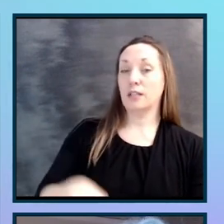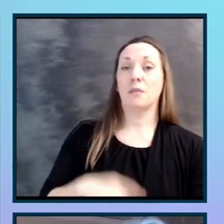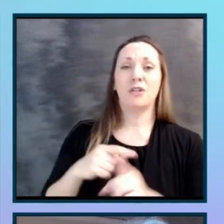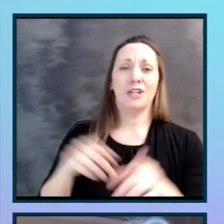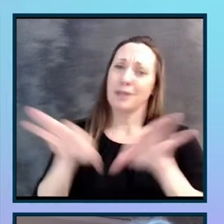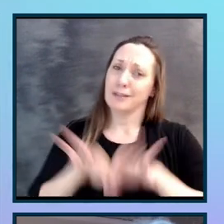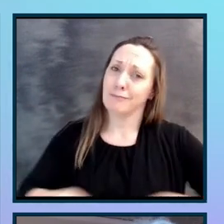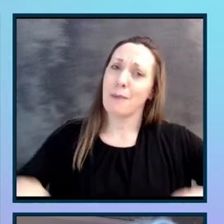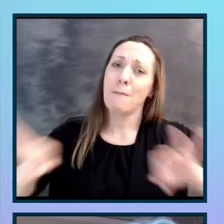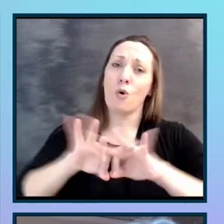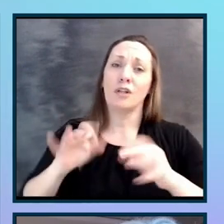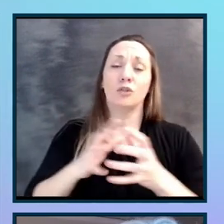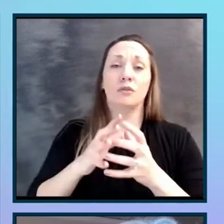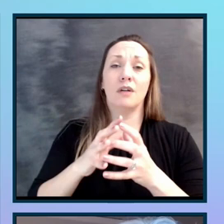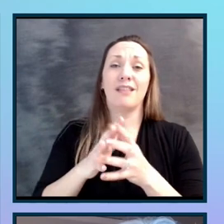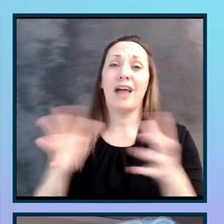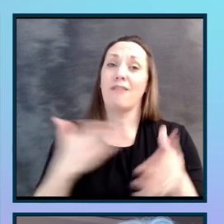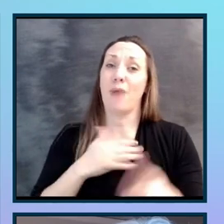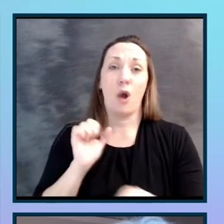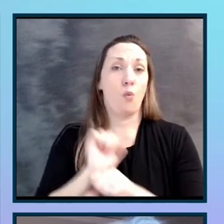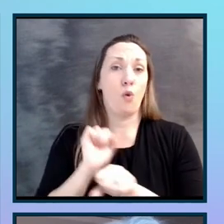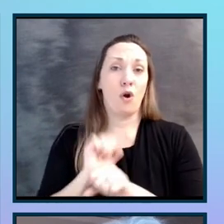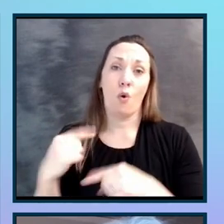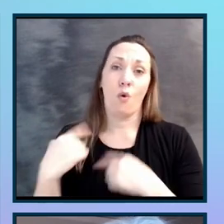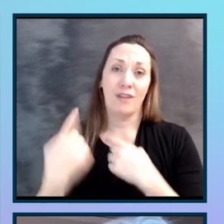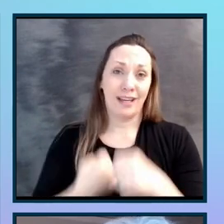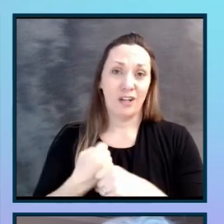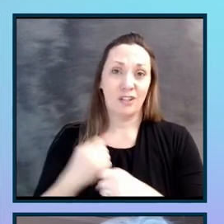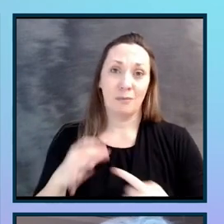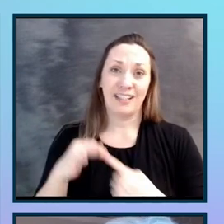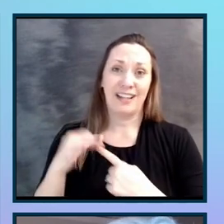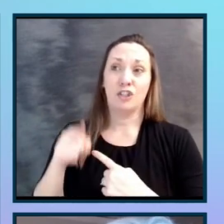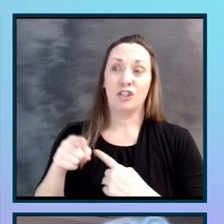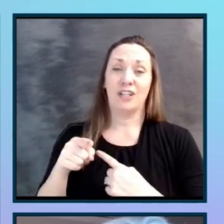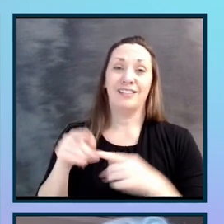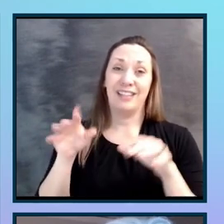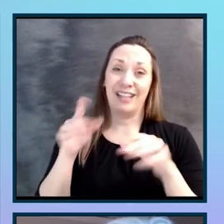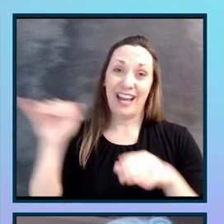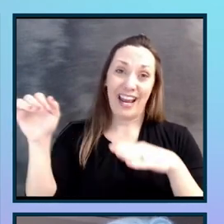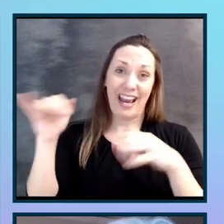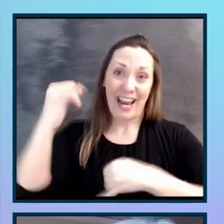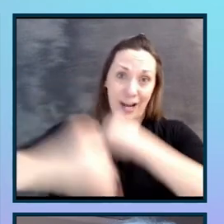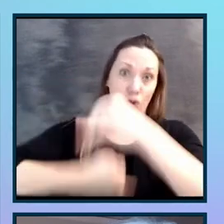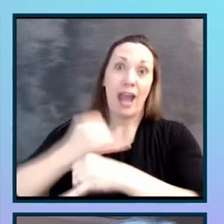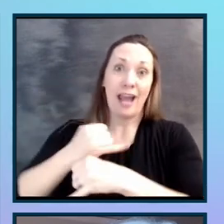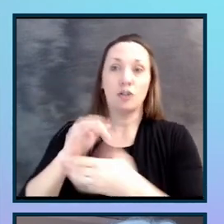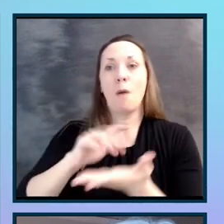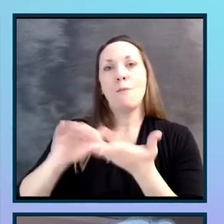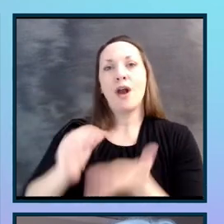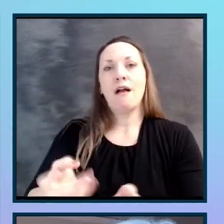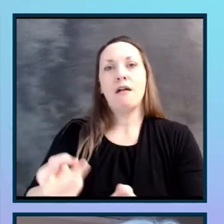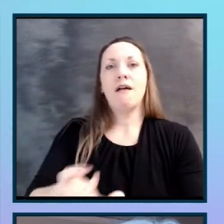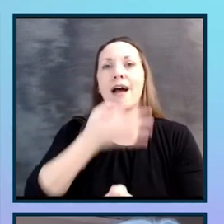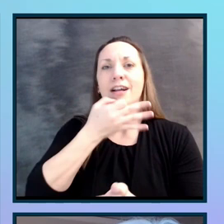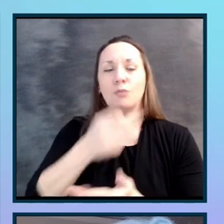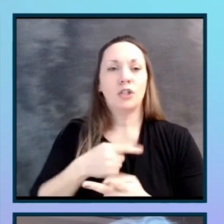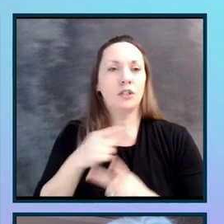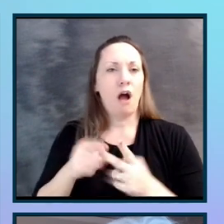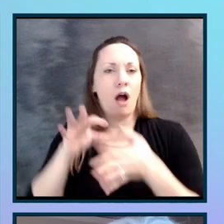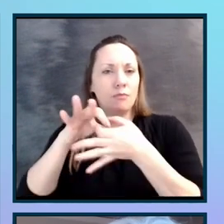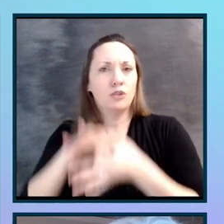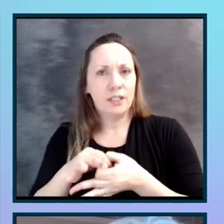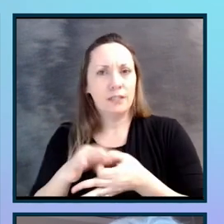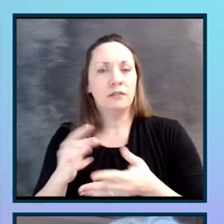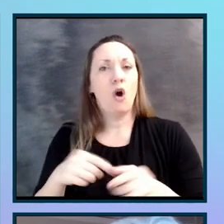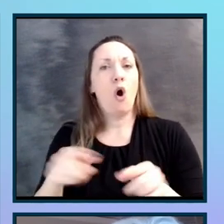so much of my work over the years, particularly, she's an international braille expert. She's part of the World Blind Union, and she's